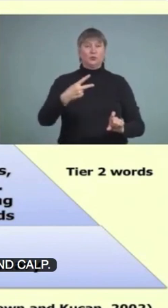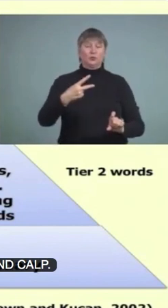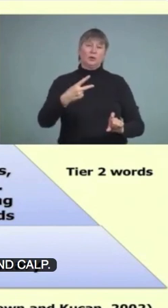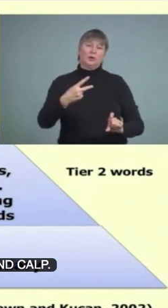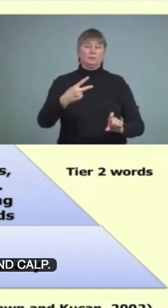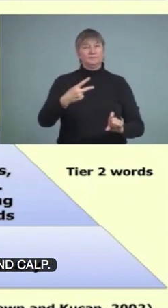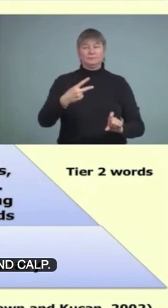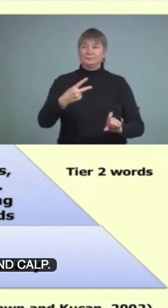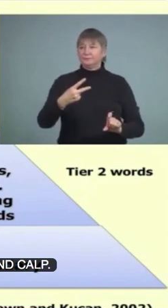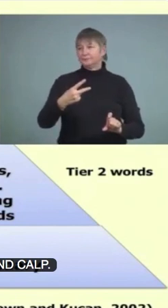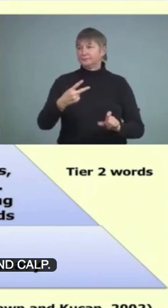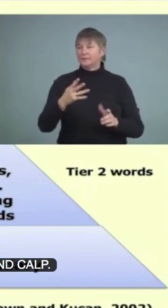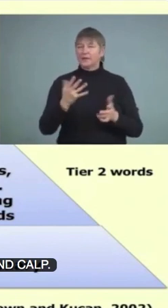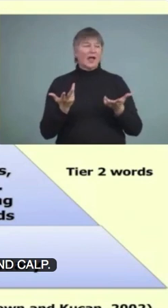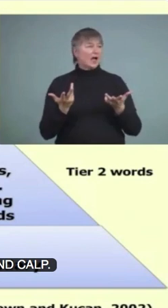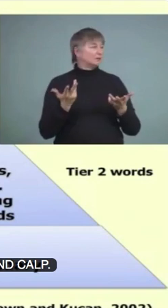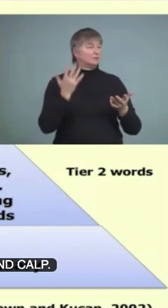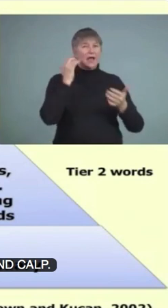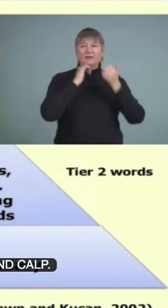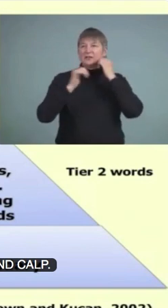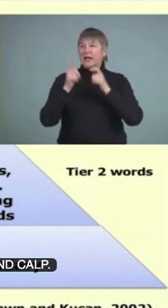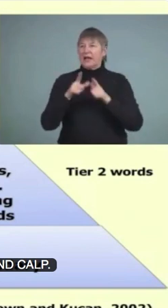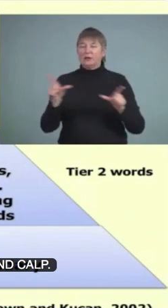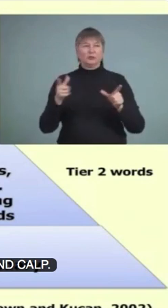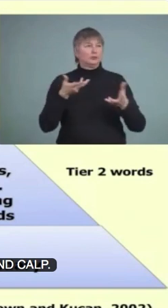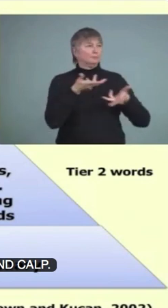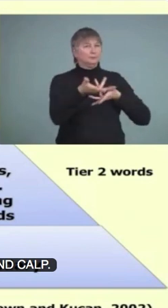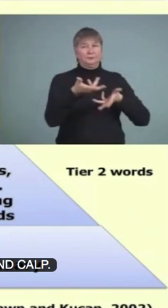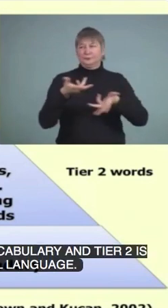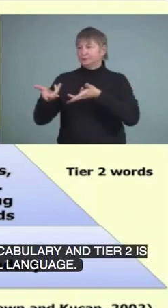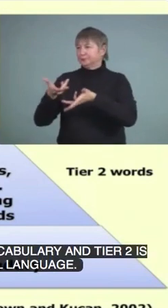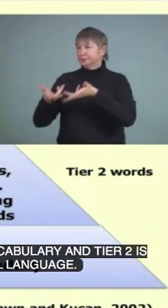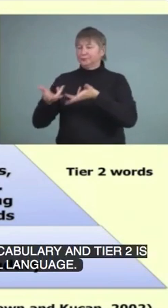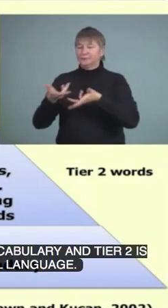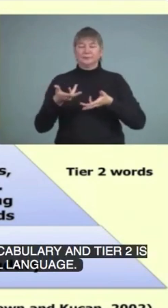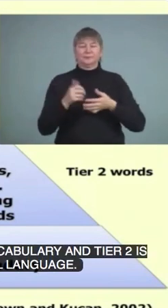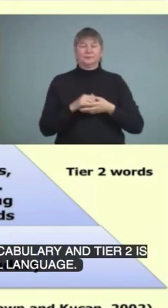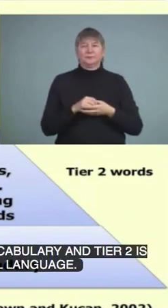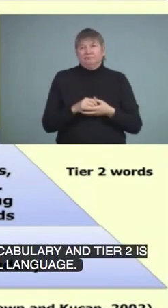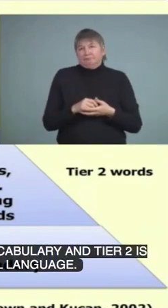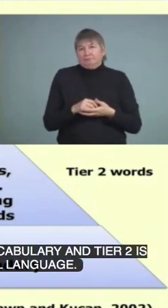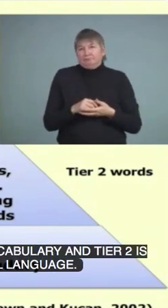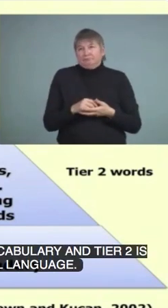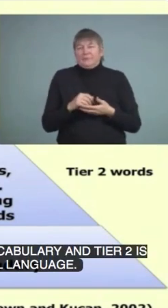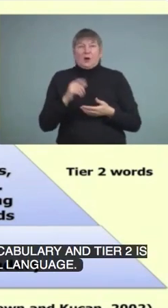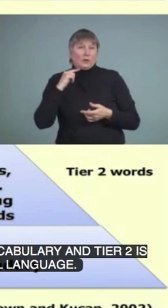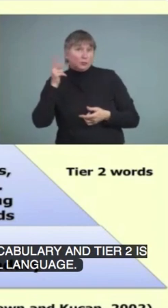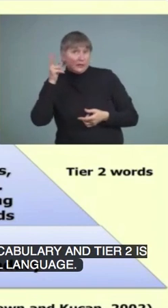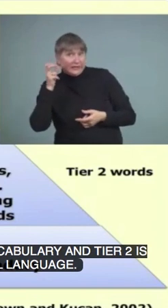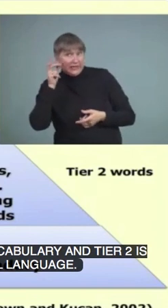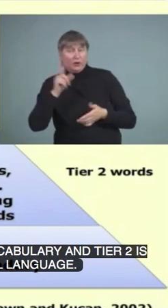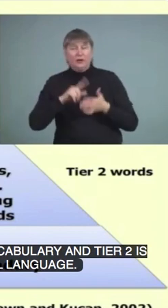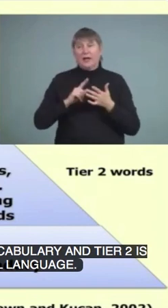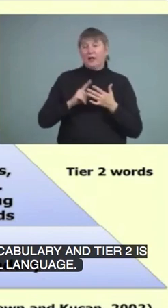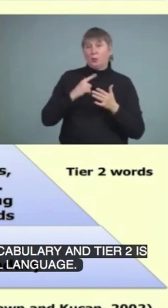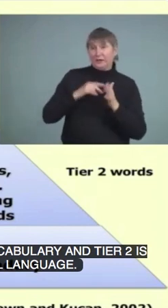what we hear through social language. So, it's more language that we would overhear and we would develop